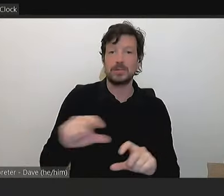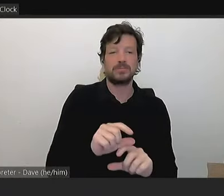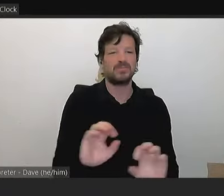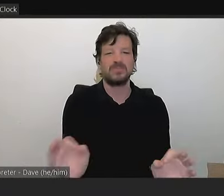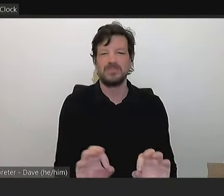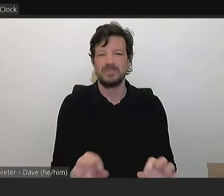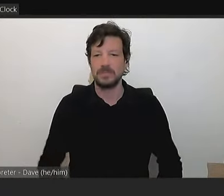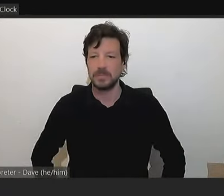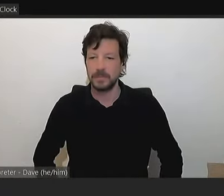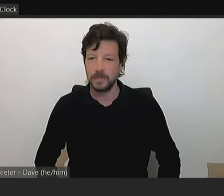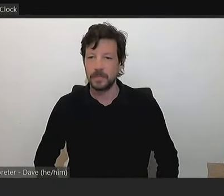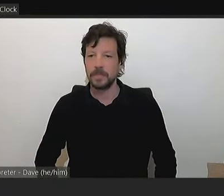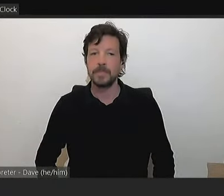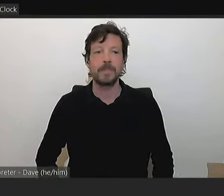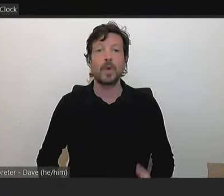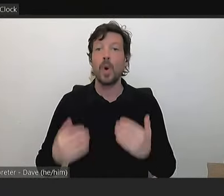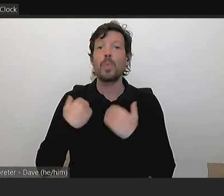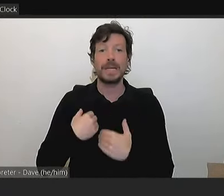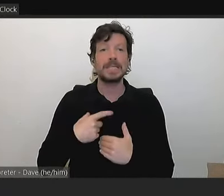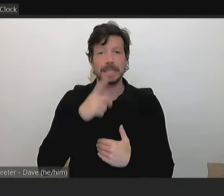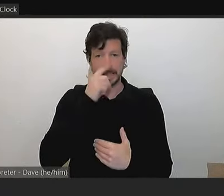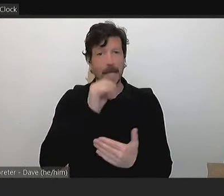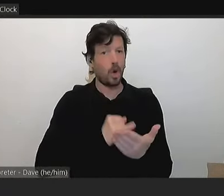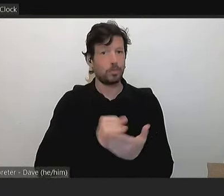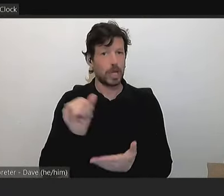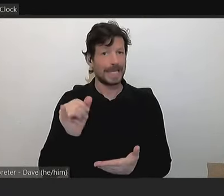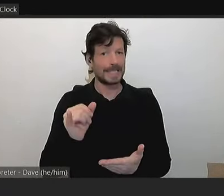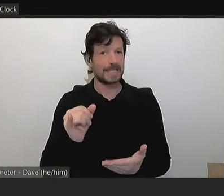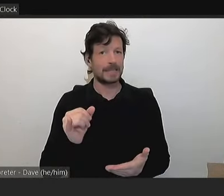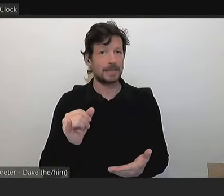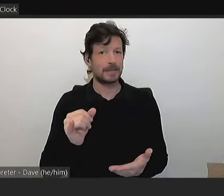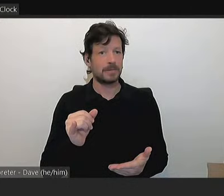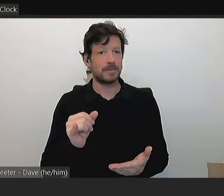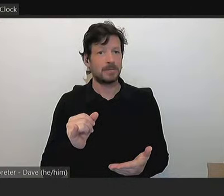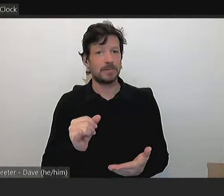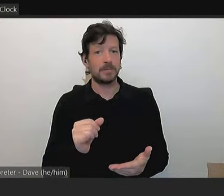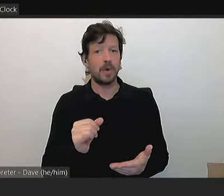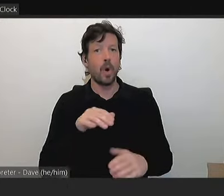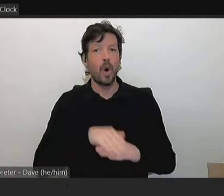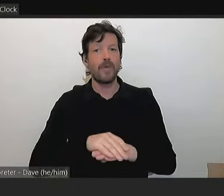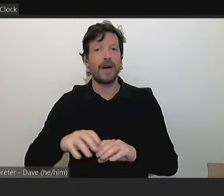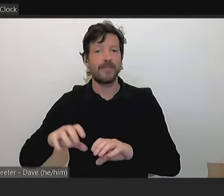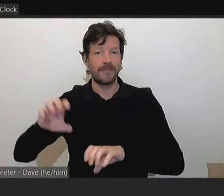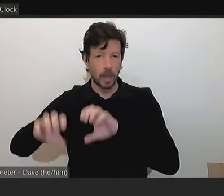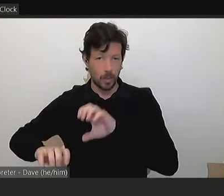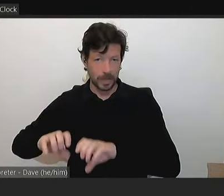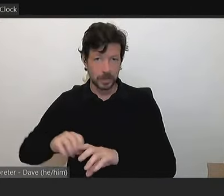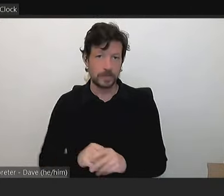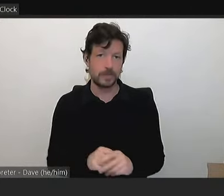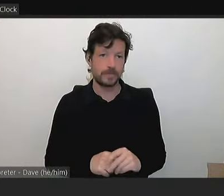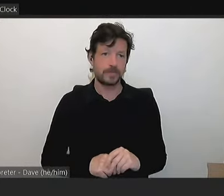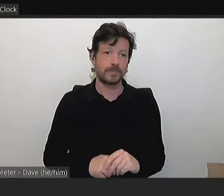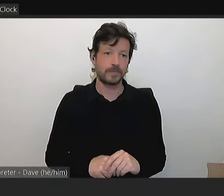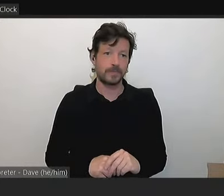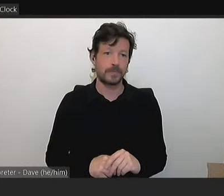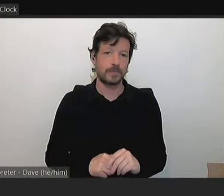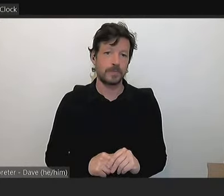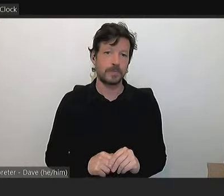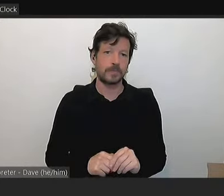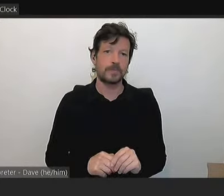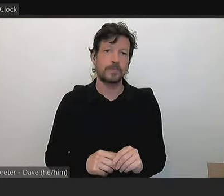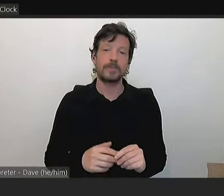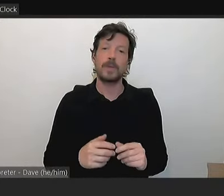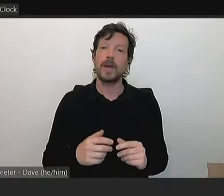Residents can object to Council regarding the valuations. There's a prescribed mechanism which can be